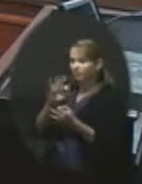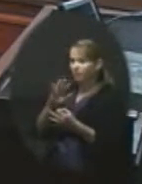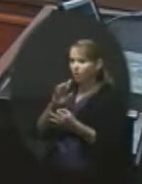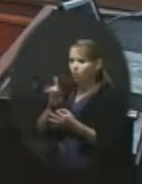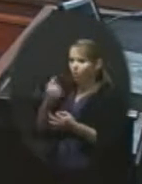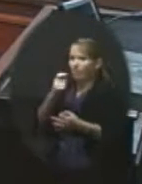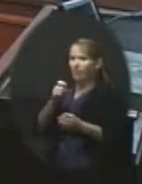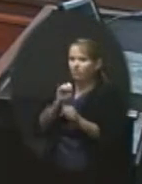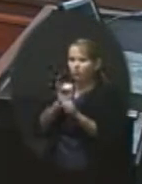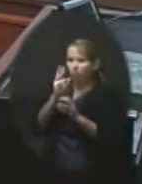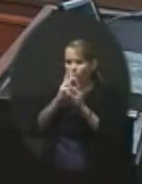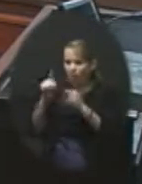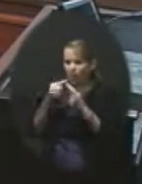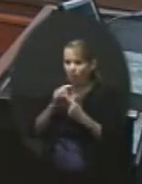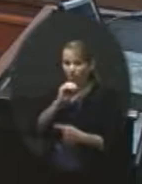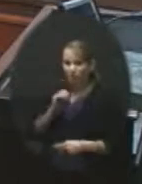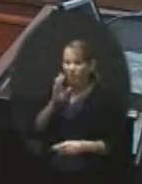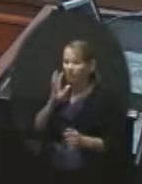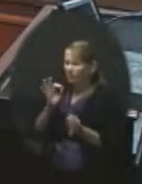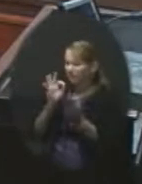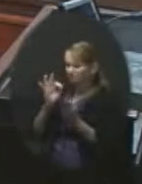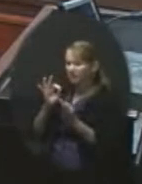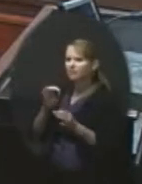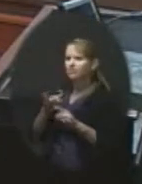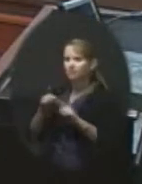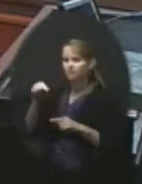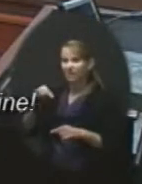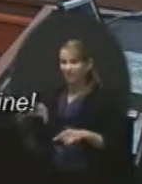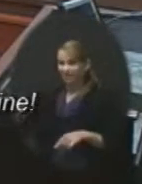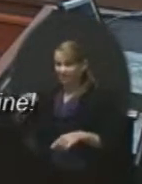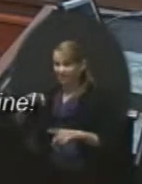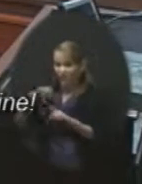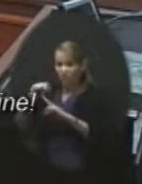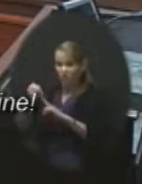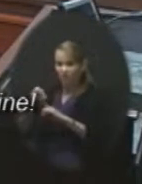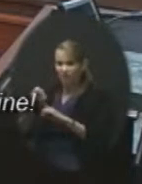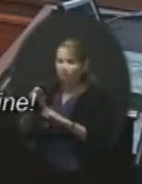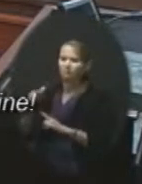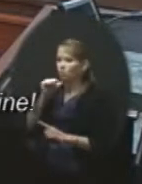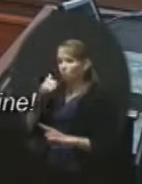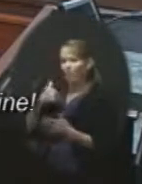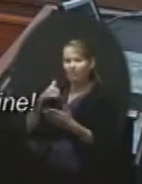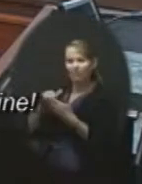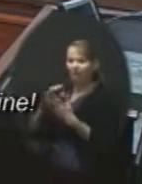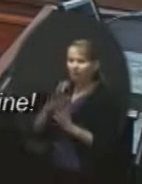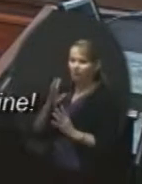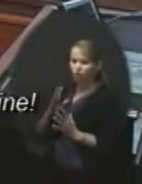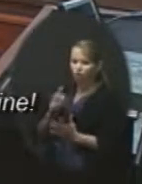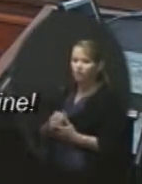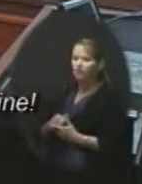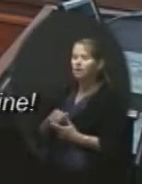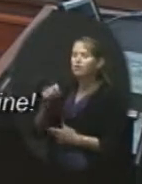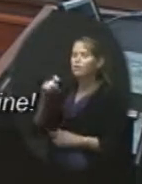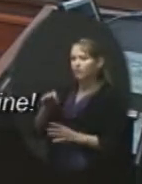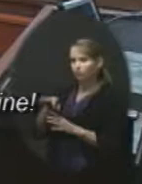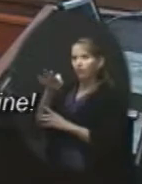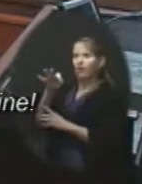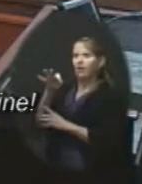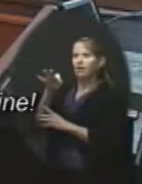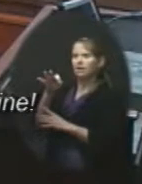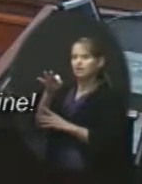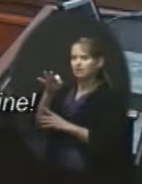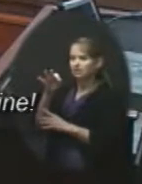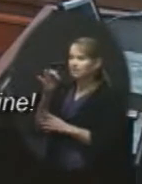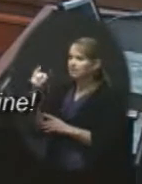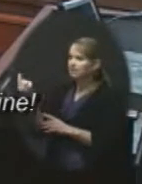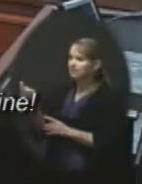about Olathe, that would be great. But we don't, in this situation, we don't get that luxury. We need to find something that we're going to be able to help